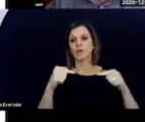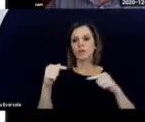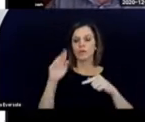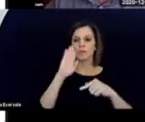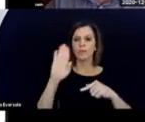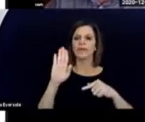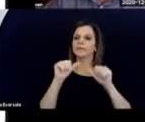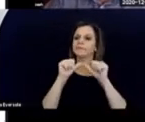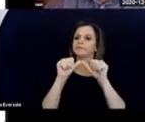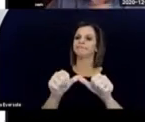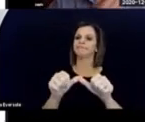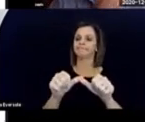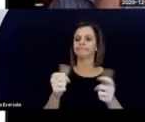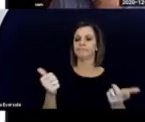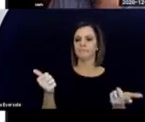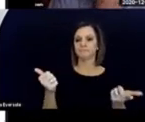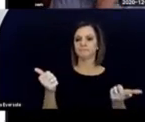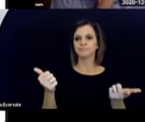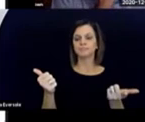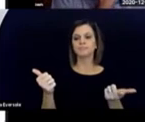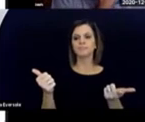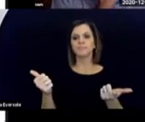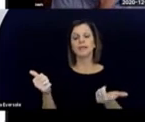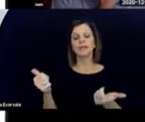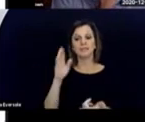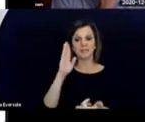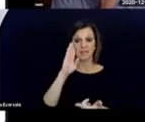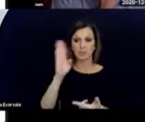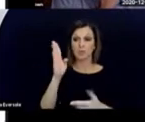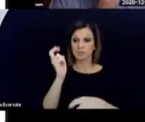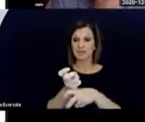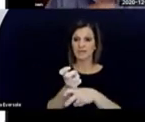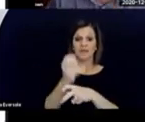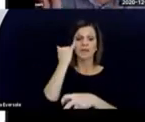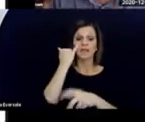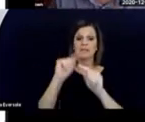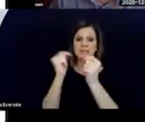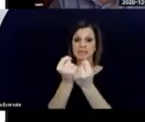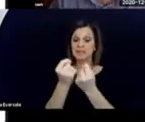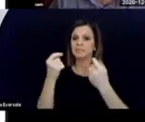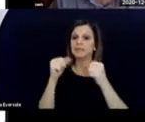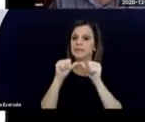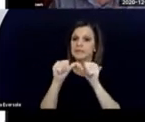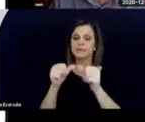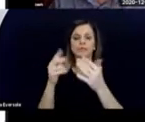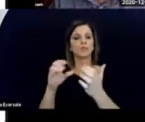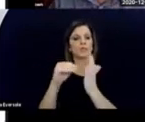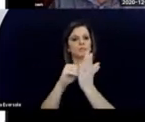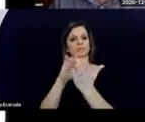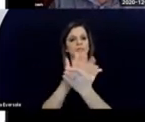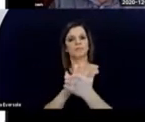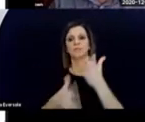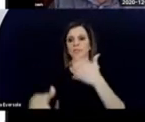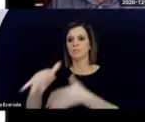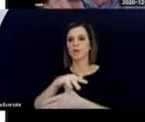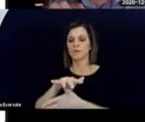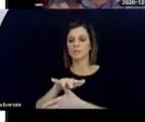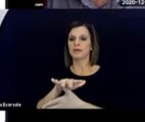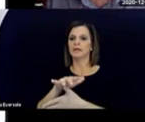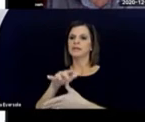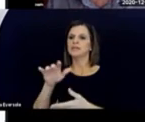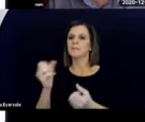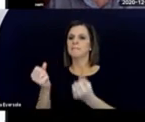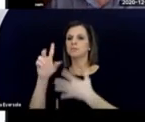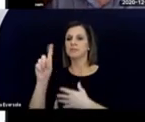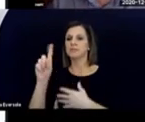to go on. And as Lisa says, this can be very difficult when the team only wants to put multiple disabilities down. And it is